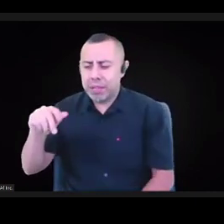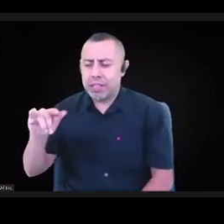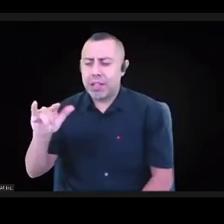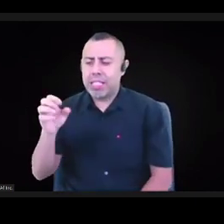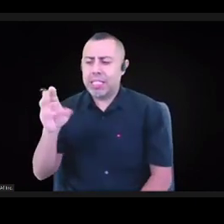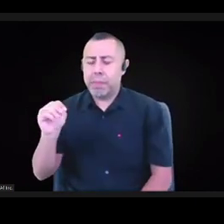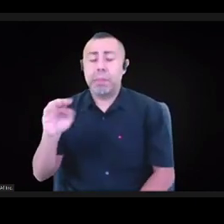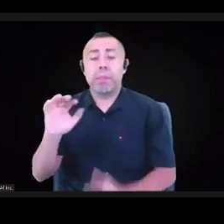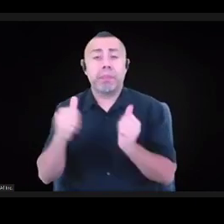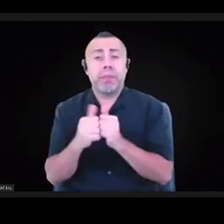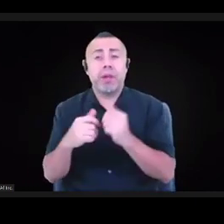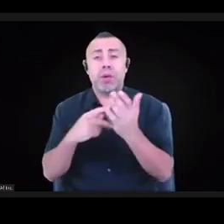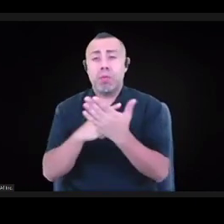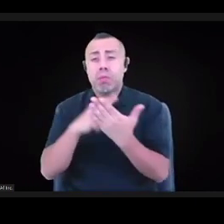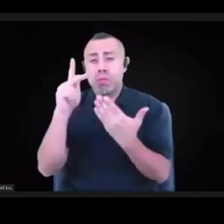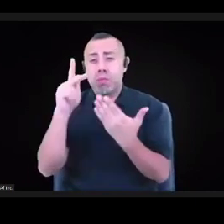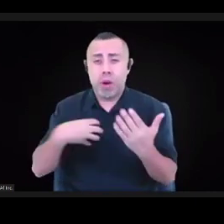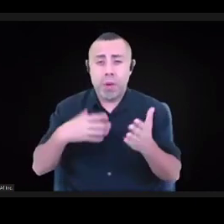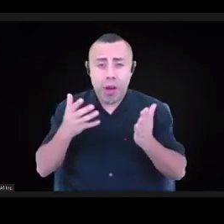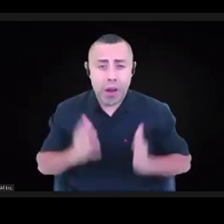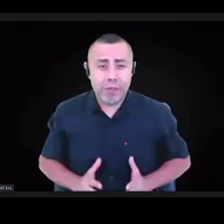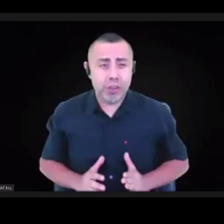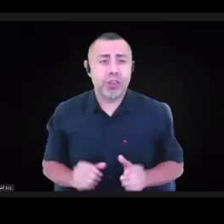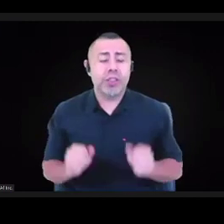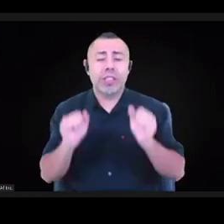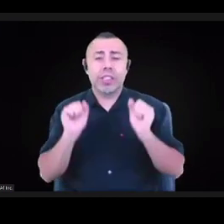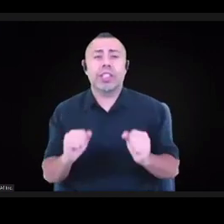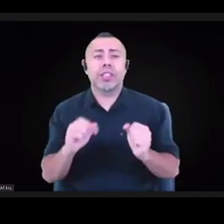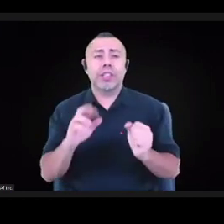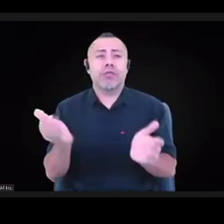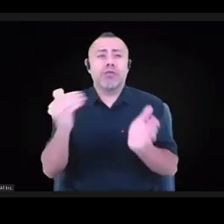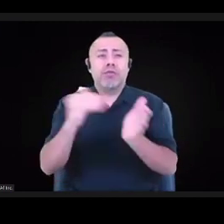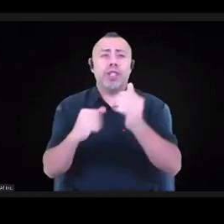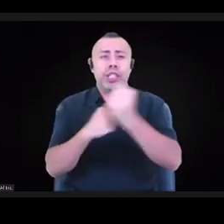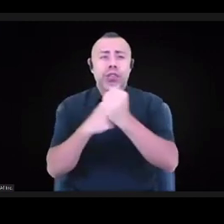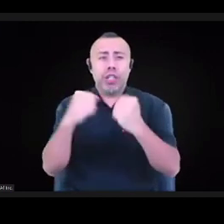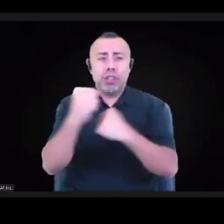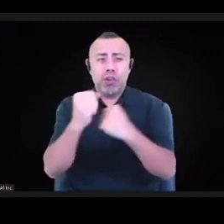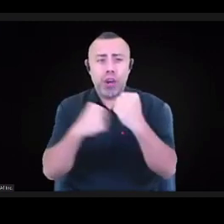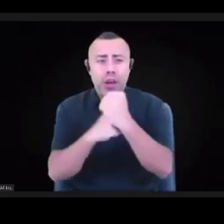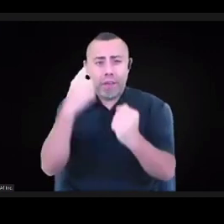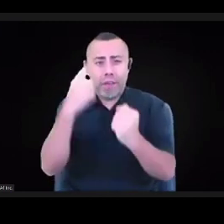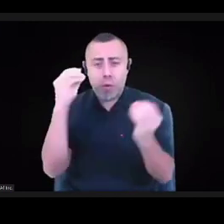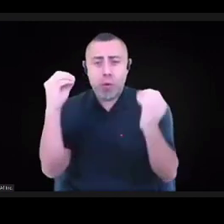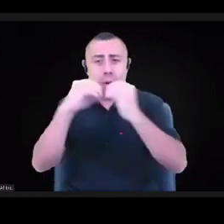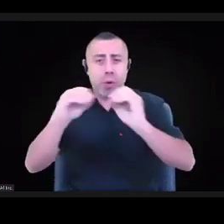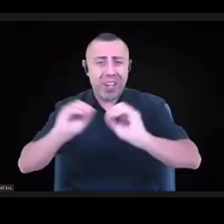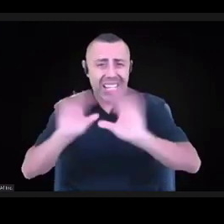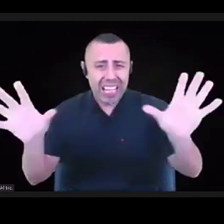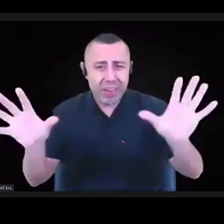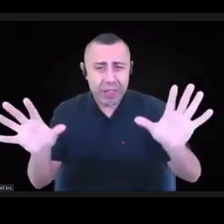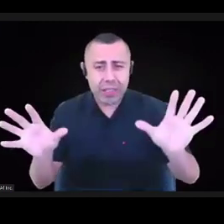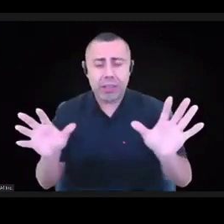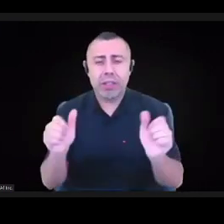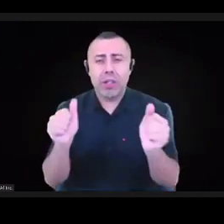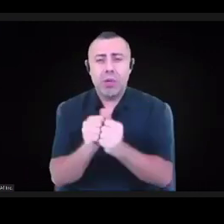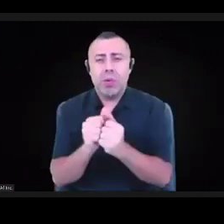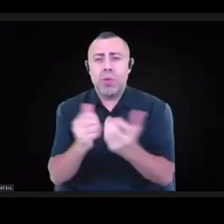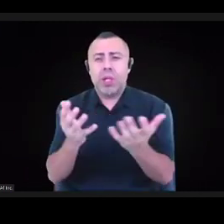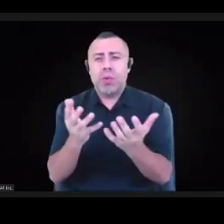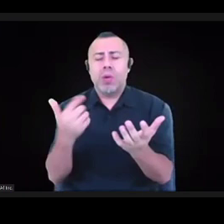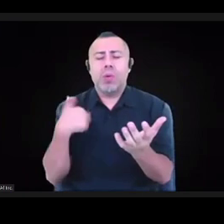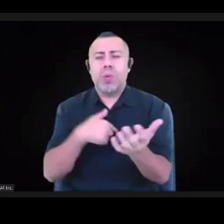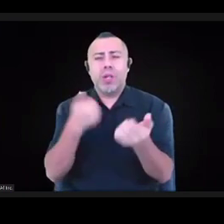get more clarity around this is the thing that we're going to be trying to replace. And so, I think that's the